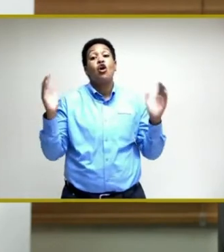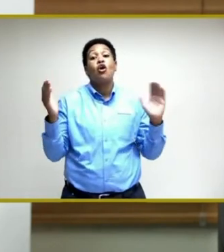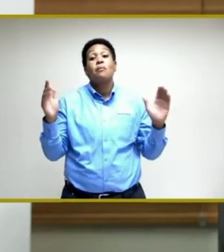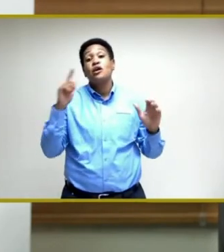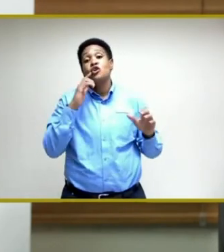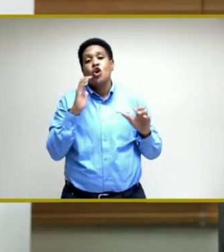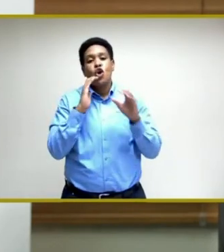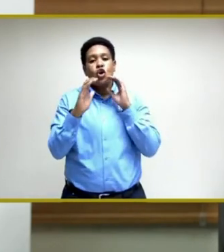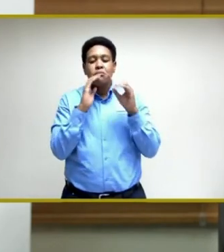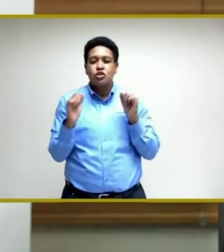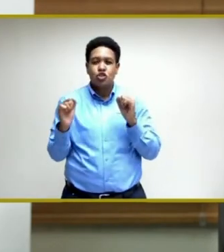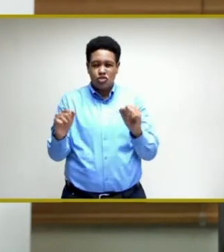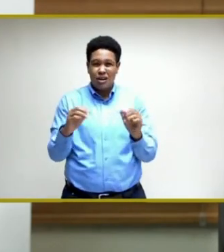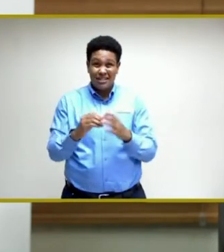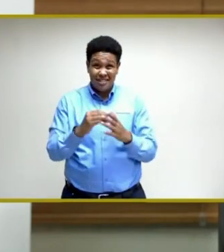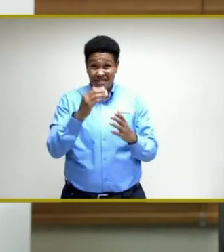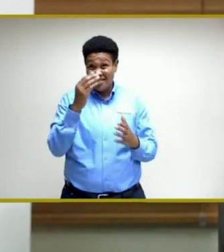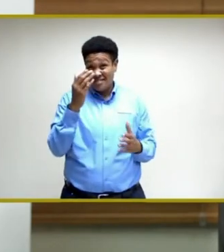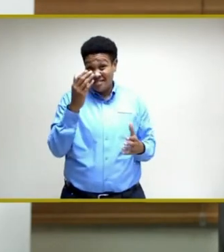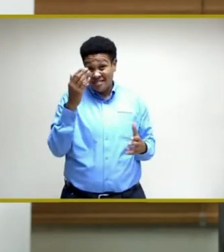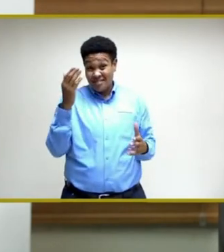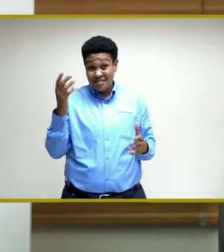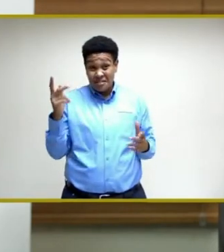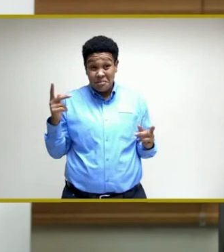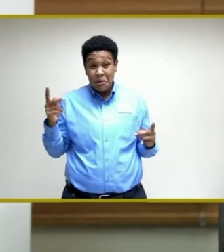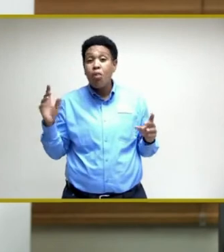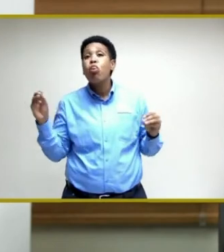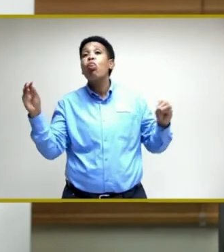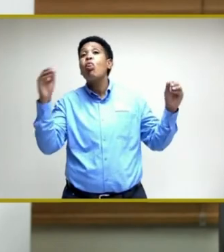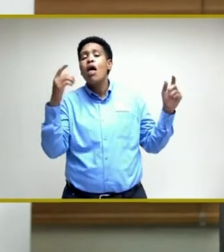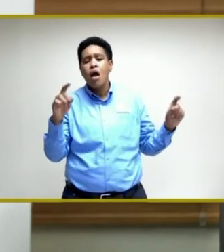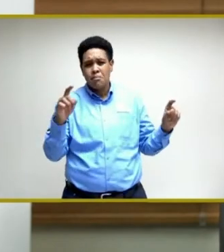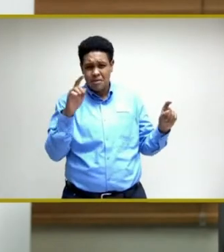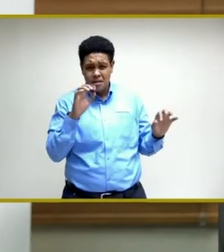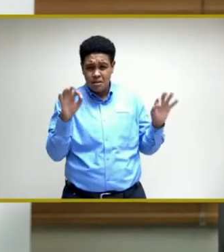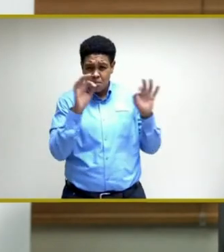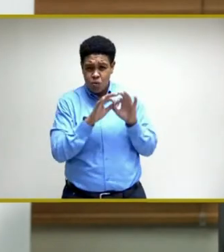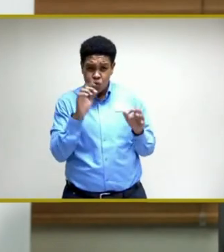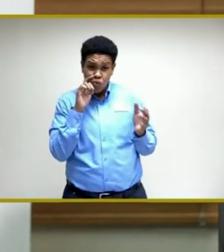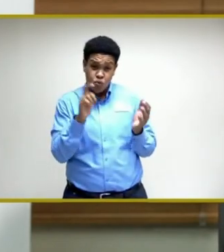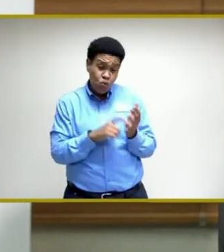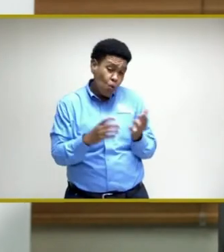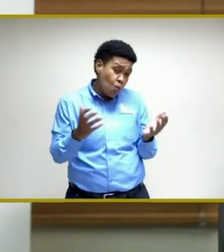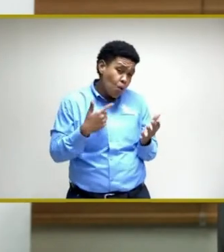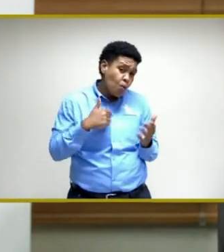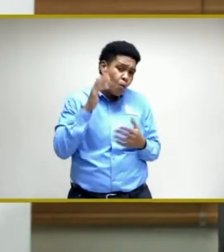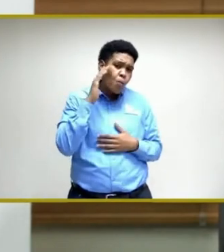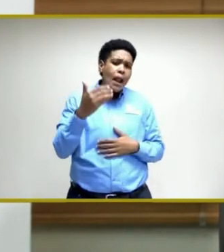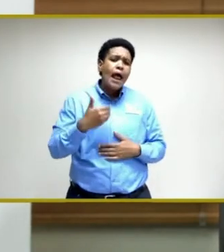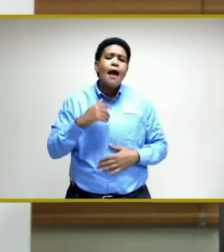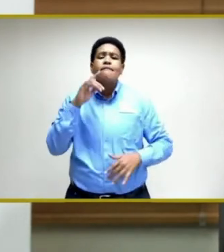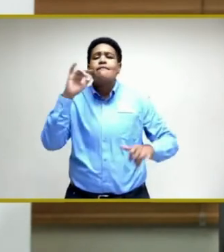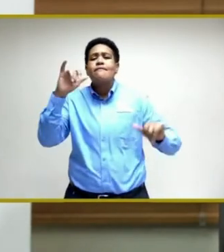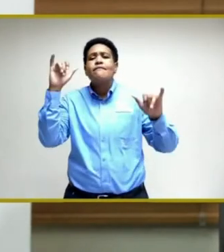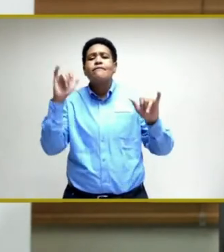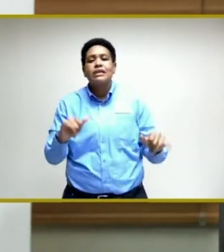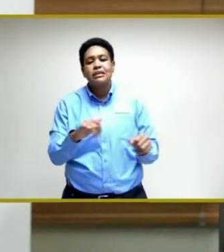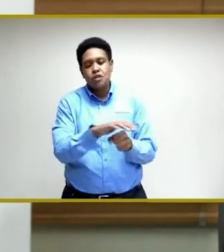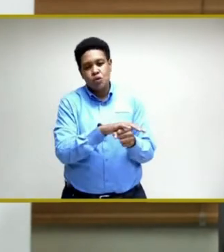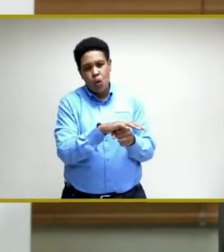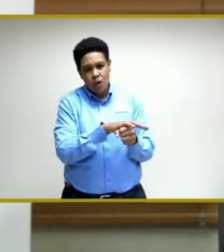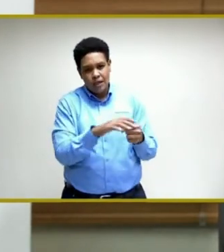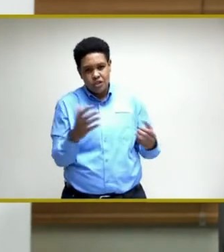strategy in the air. In the meantime, it's important for persons to know that we are going to have fixed sites.